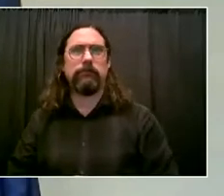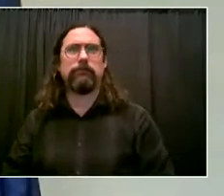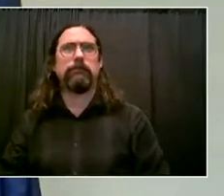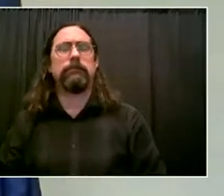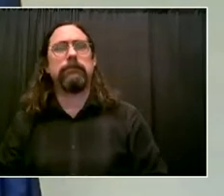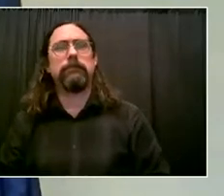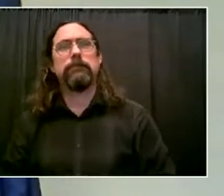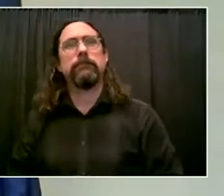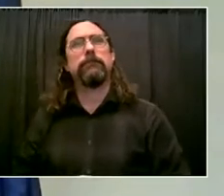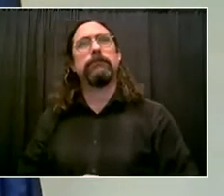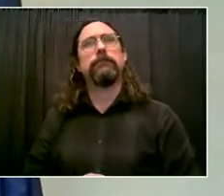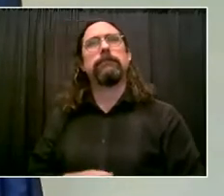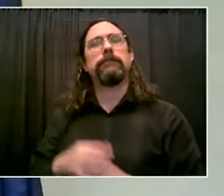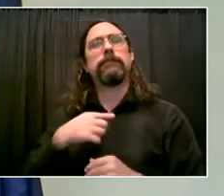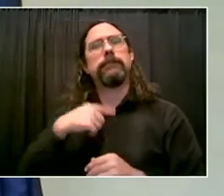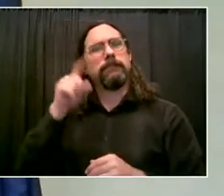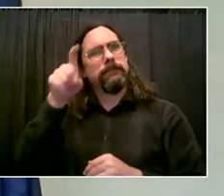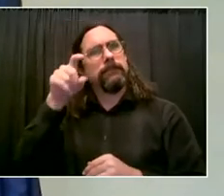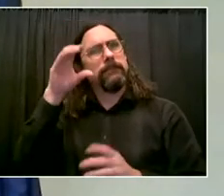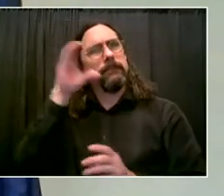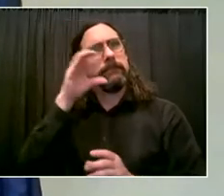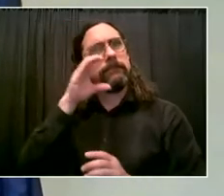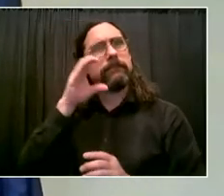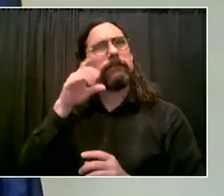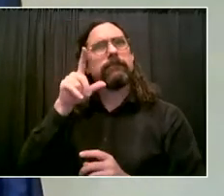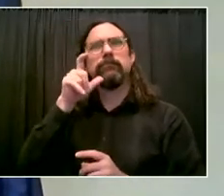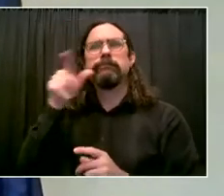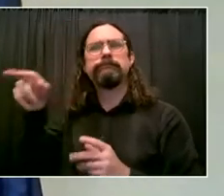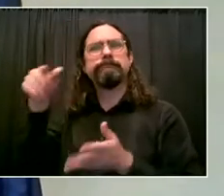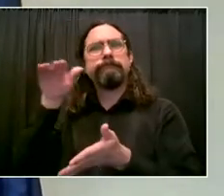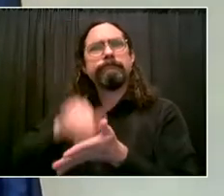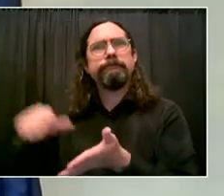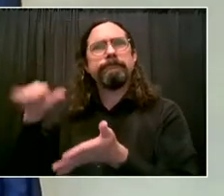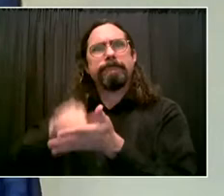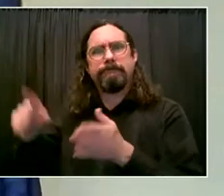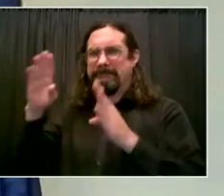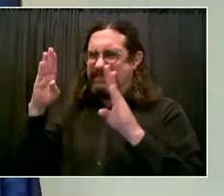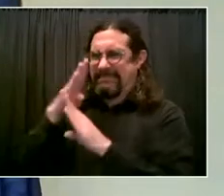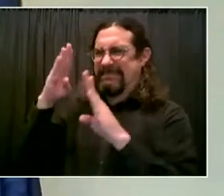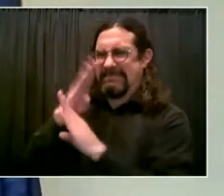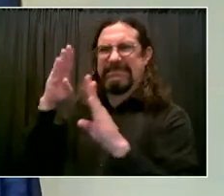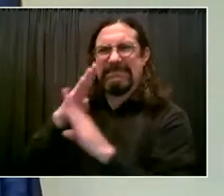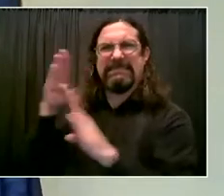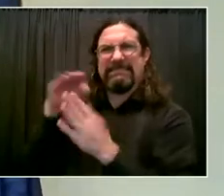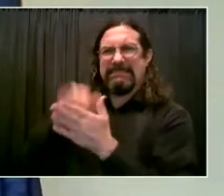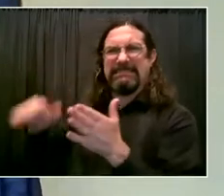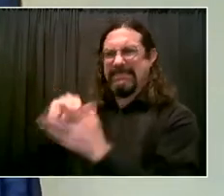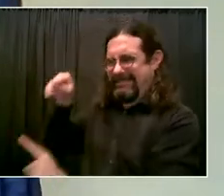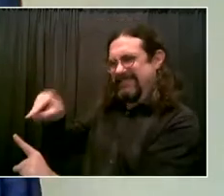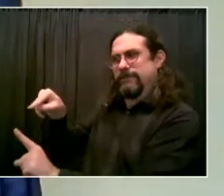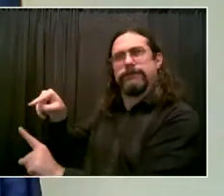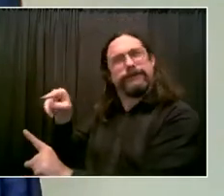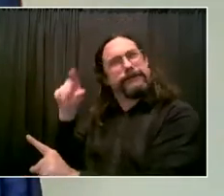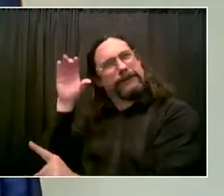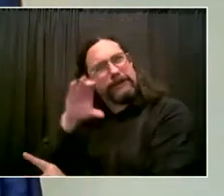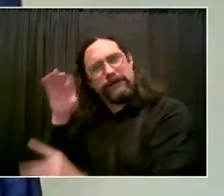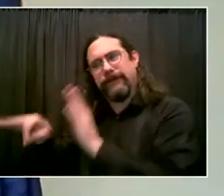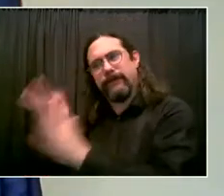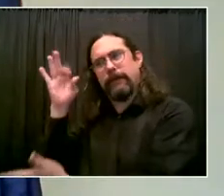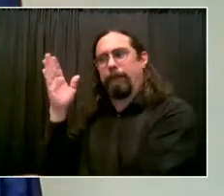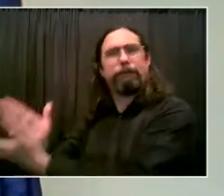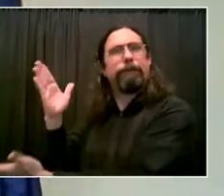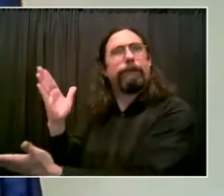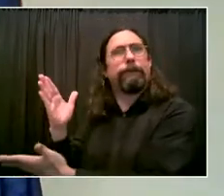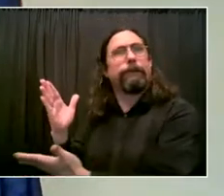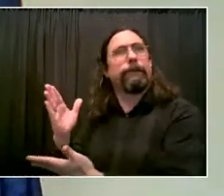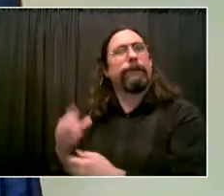community. We know that. And we need to take our communities back and tell those who think they can bring this harm that they don't belong here and